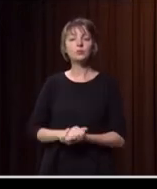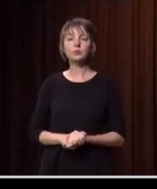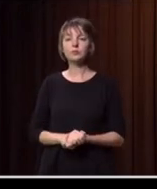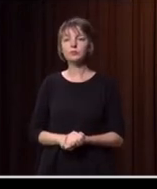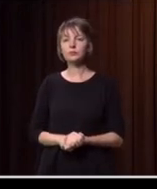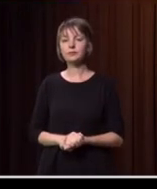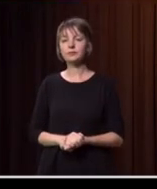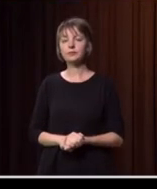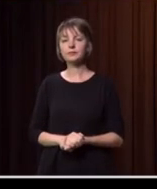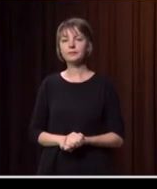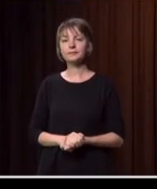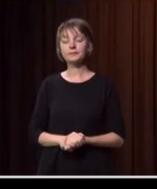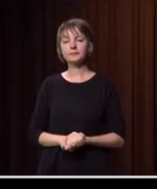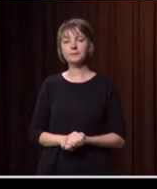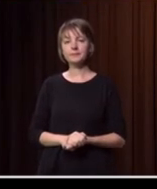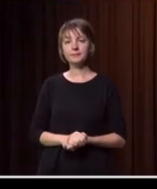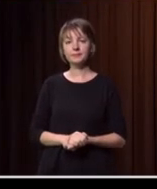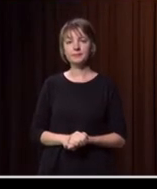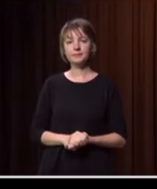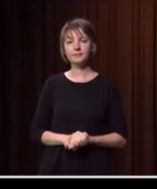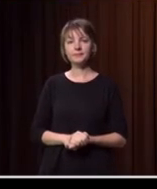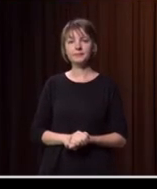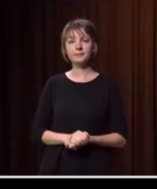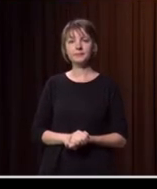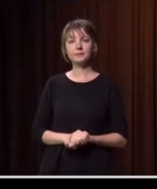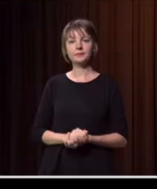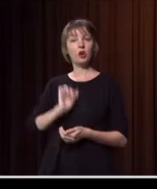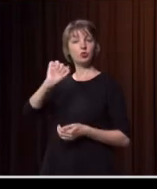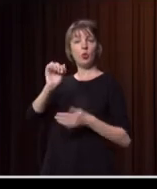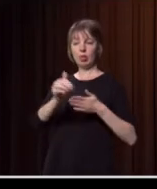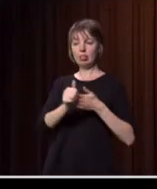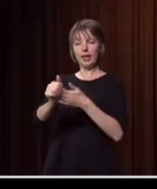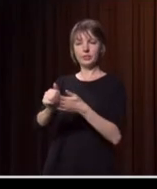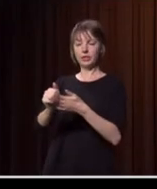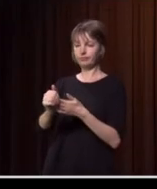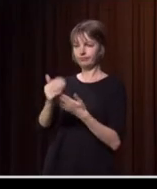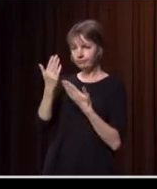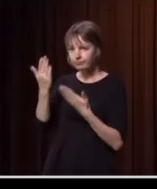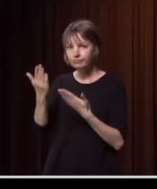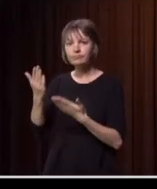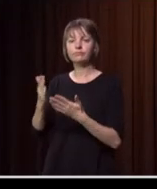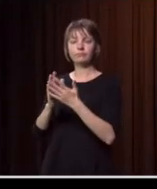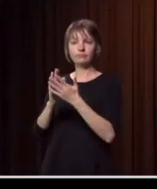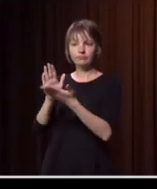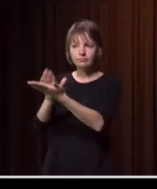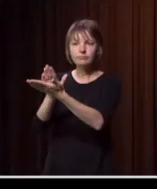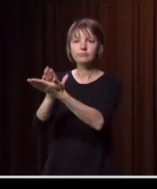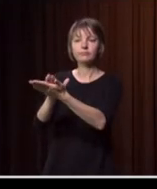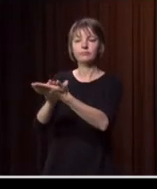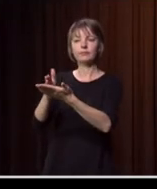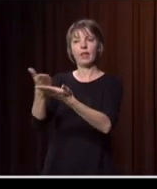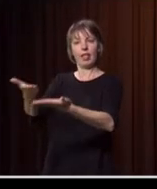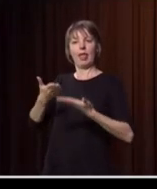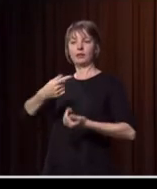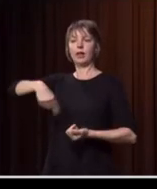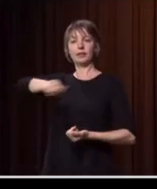think in, in respect to your admirable leadership, that really enabled all of us as a community